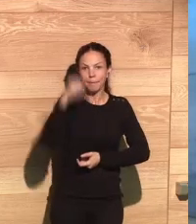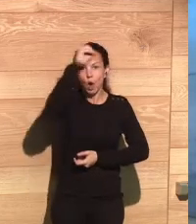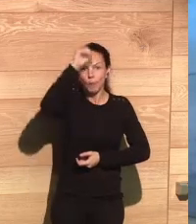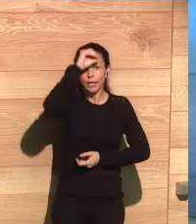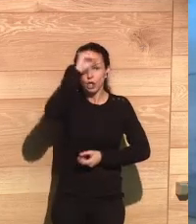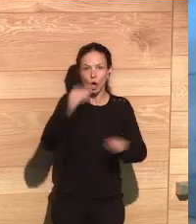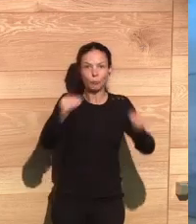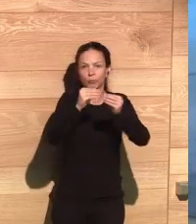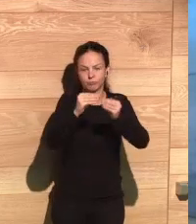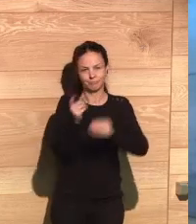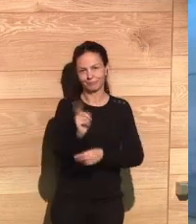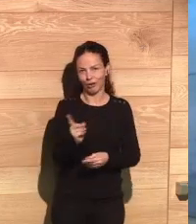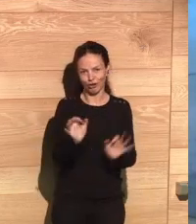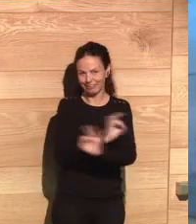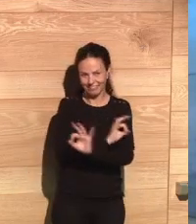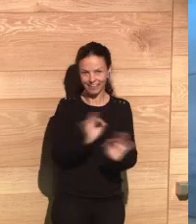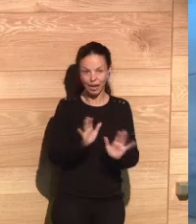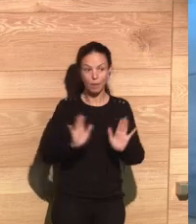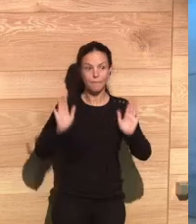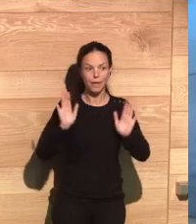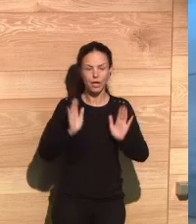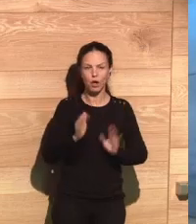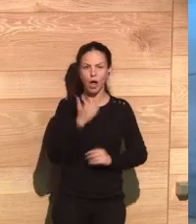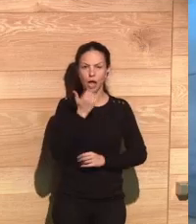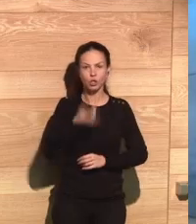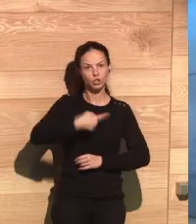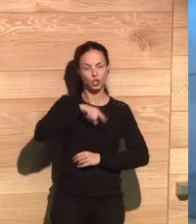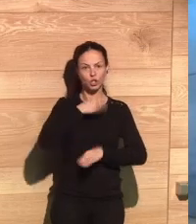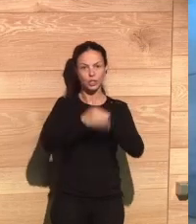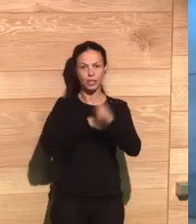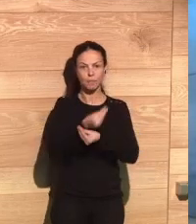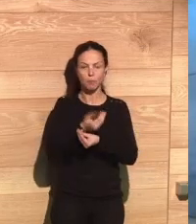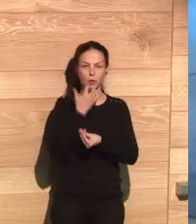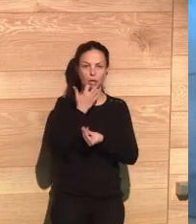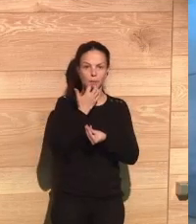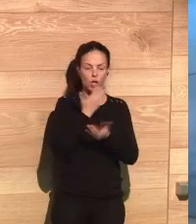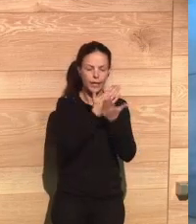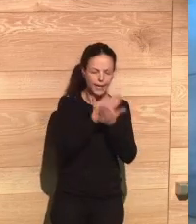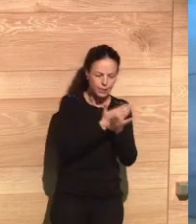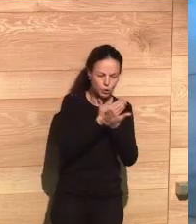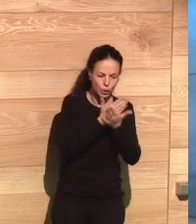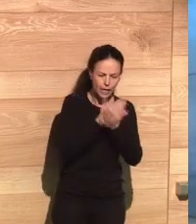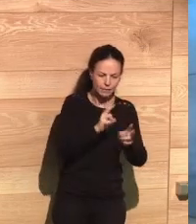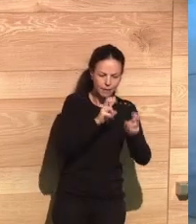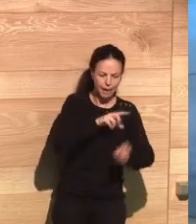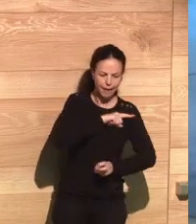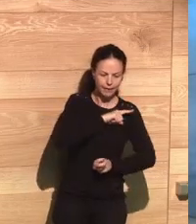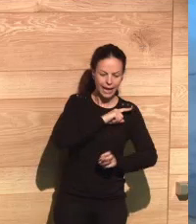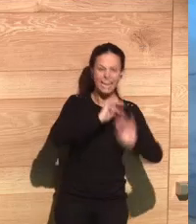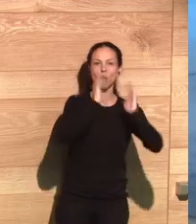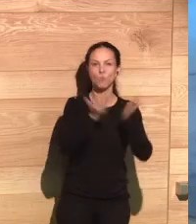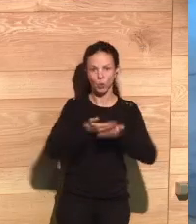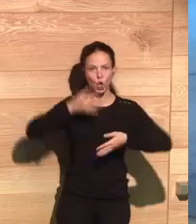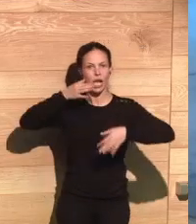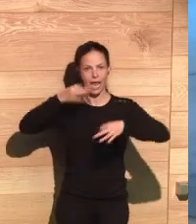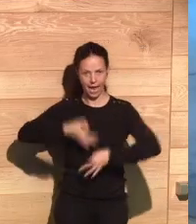did with my co-author Jess Whittlestone was to look at some of the ethics that have been suggested for nudging in the real world. So what's acceptable for how we change